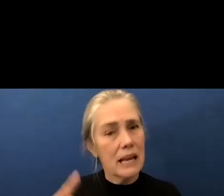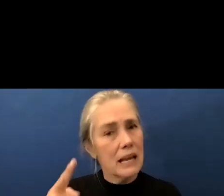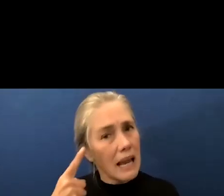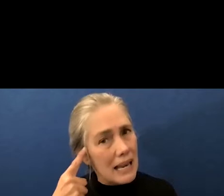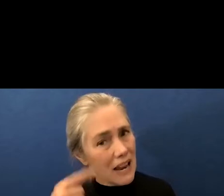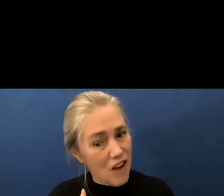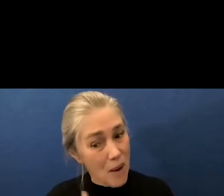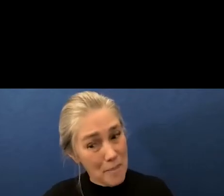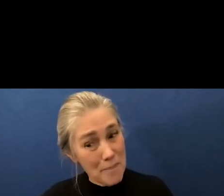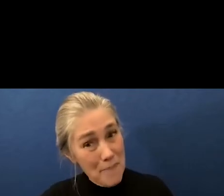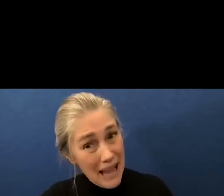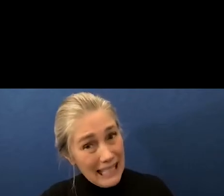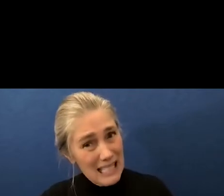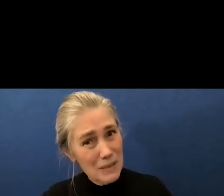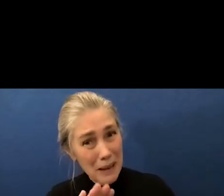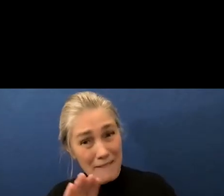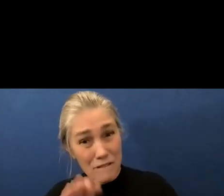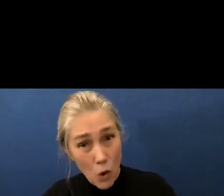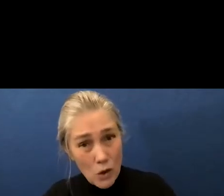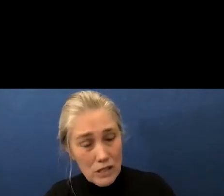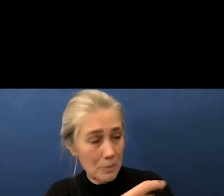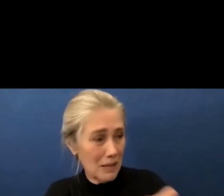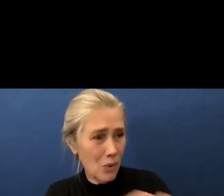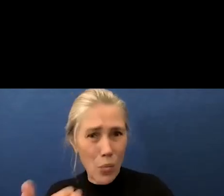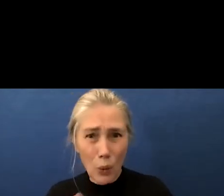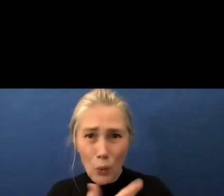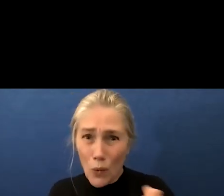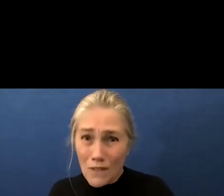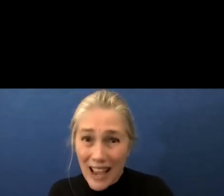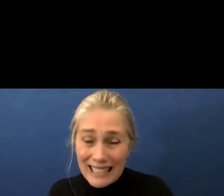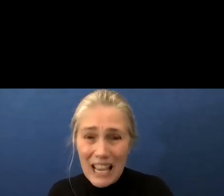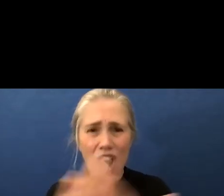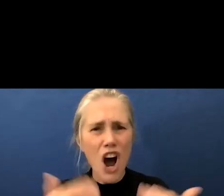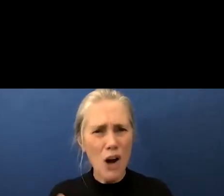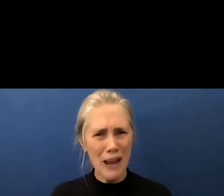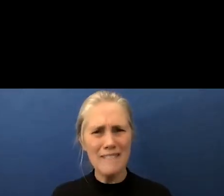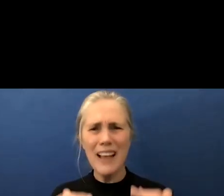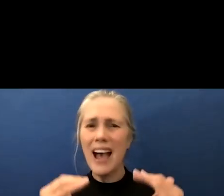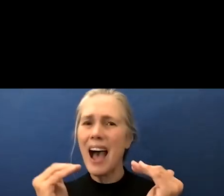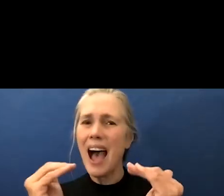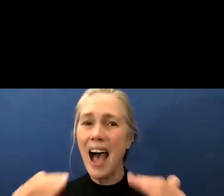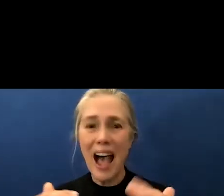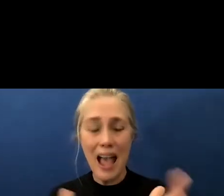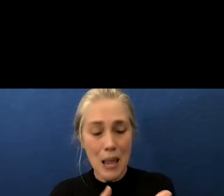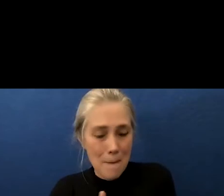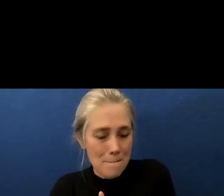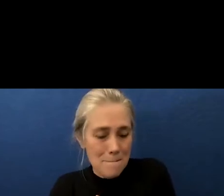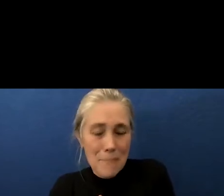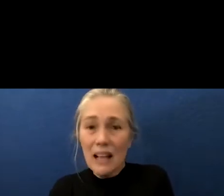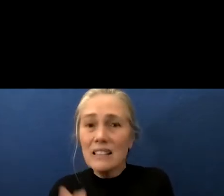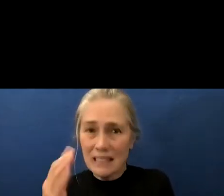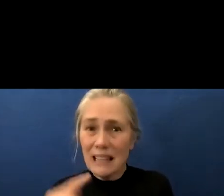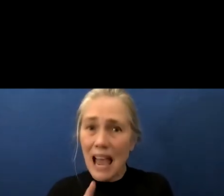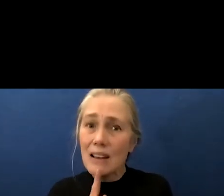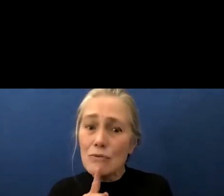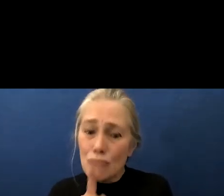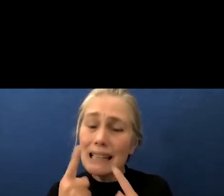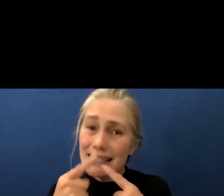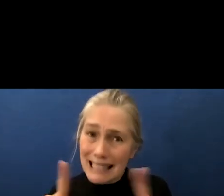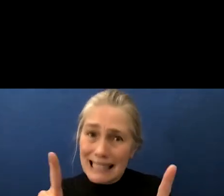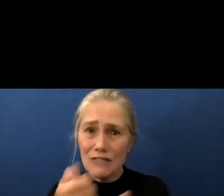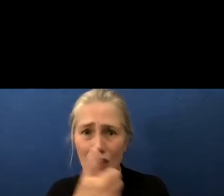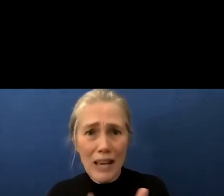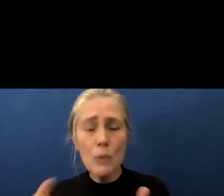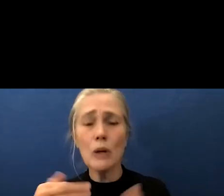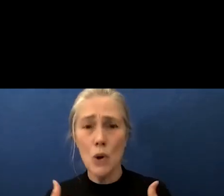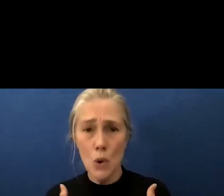kids being forced to be immunized with a new vaccine when we already have high efficacy antiviral pills that work for anyone that contracts covid we have natural